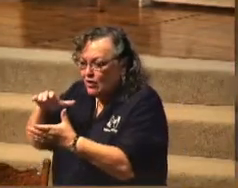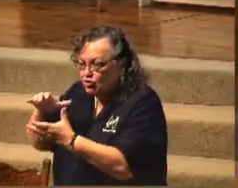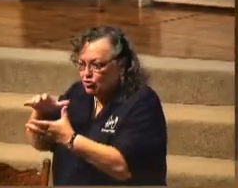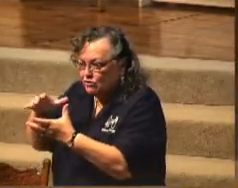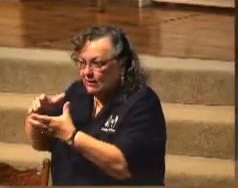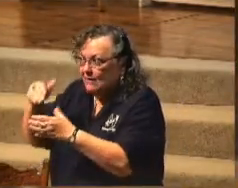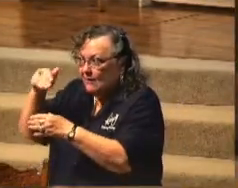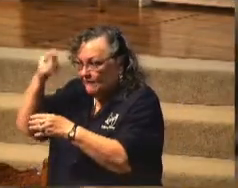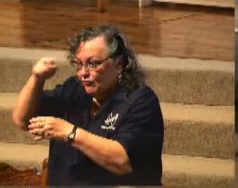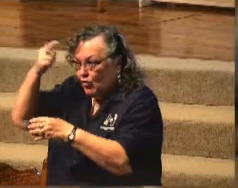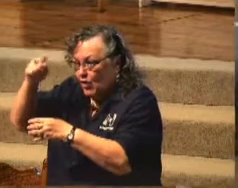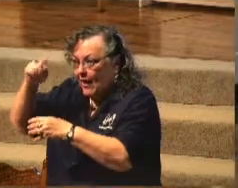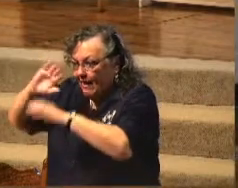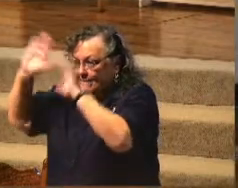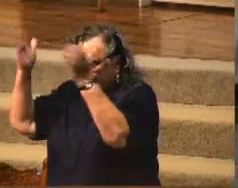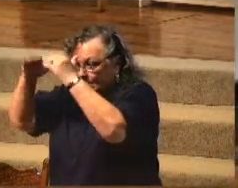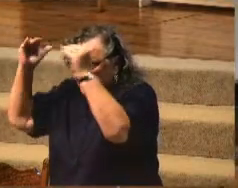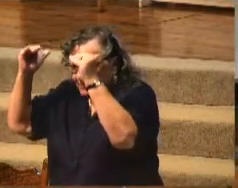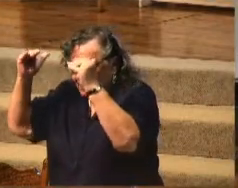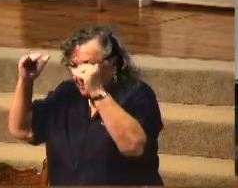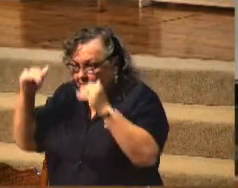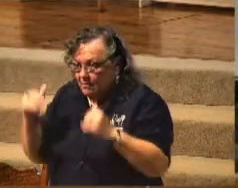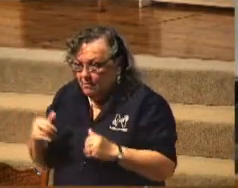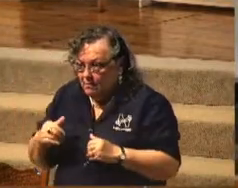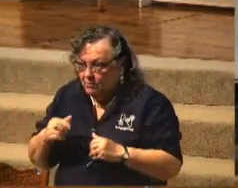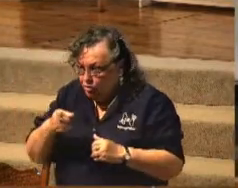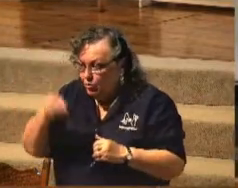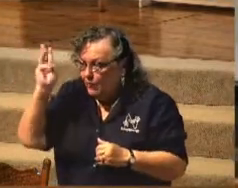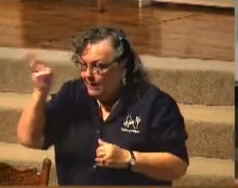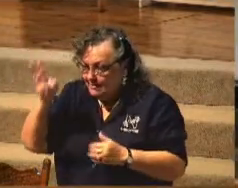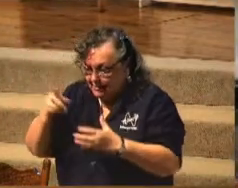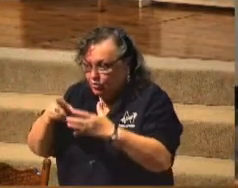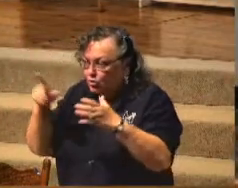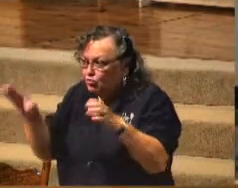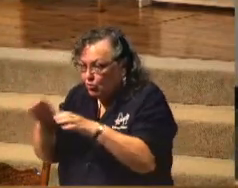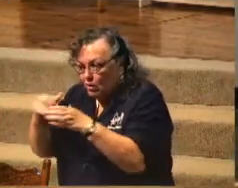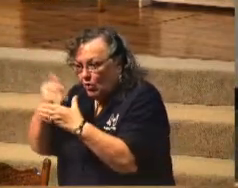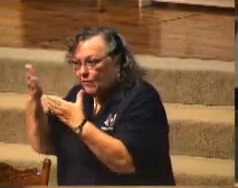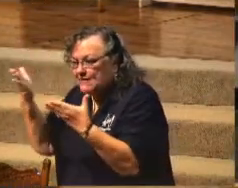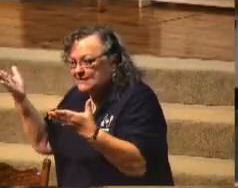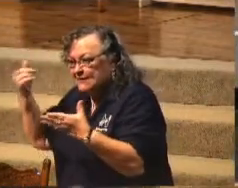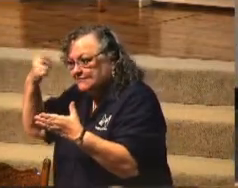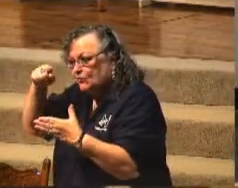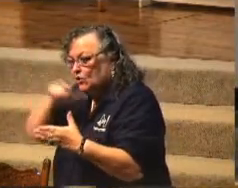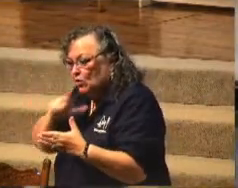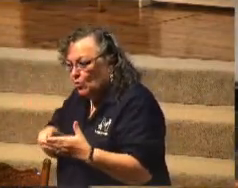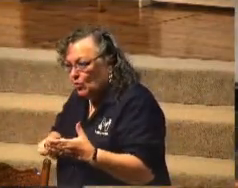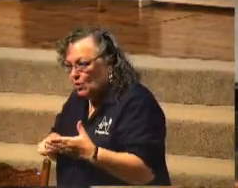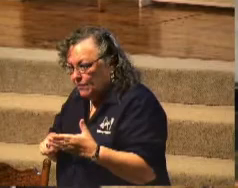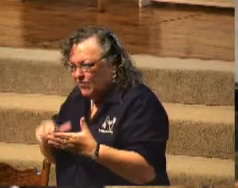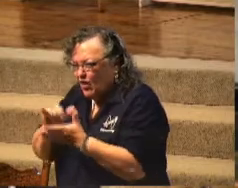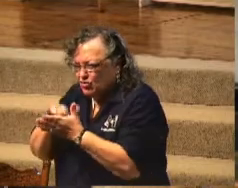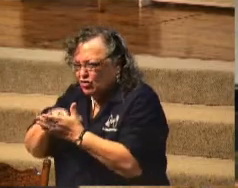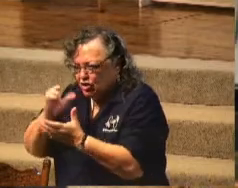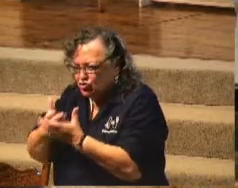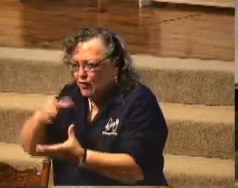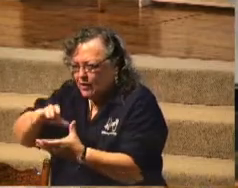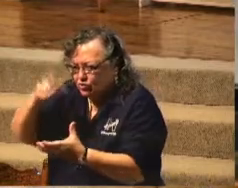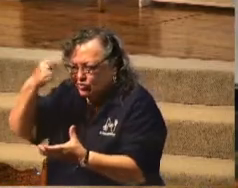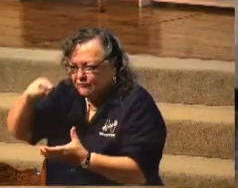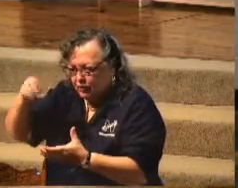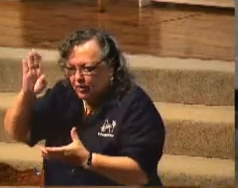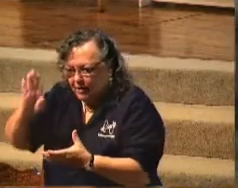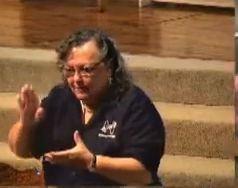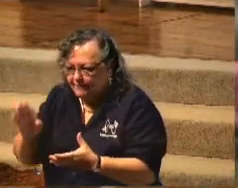to be an adult and I kind of have my fun, you know, that kind of thing, then I'll get serious. You know what happens when you turn 18? You say, well,